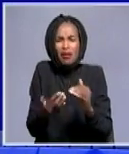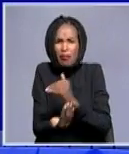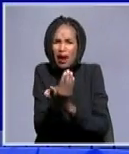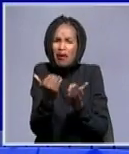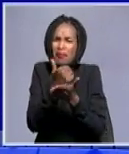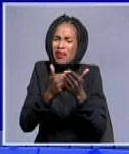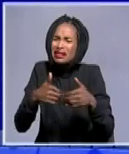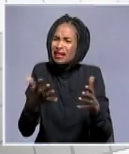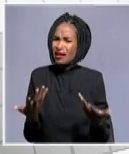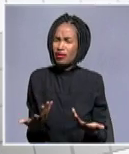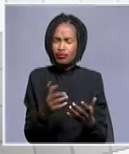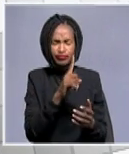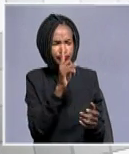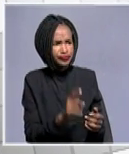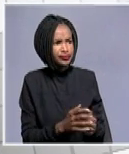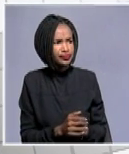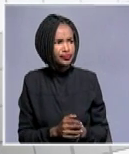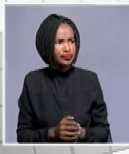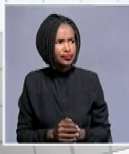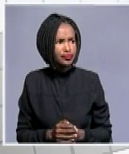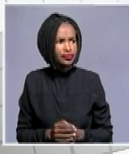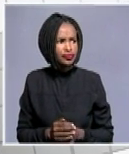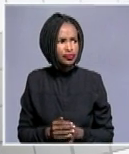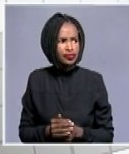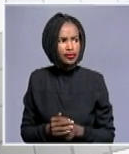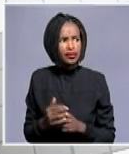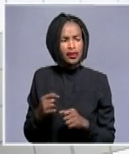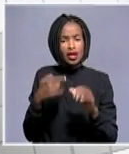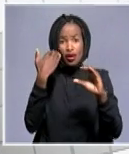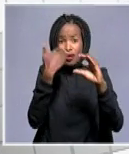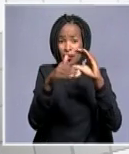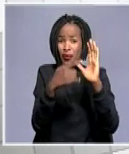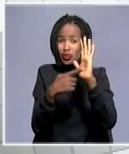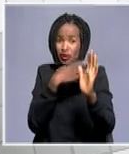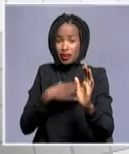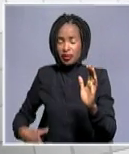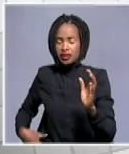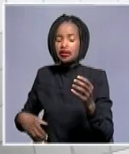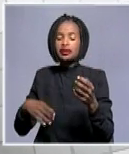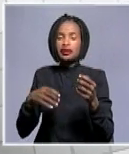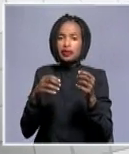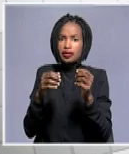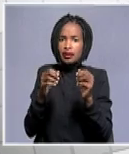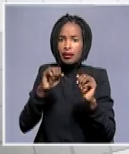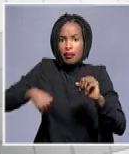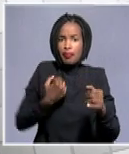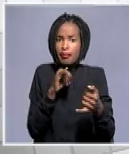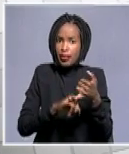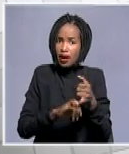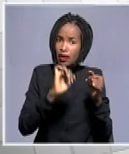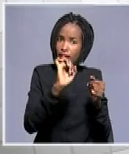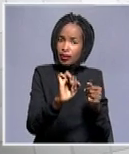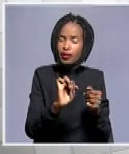earlier on this morning? Well as you just played that insert, the head of state and his and the first lady Monica